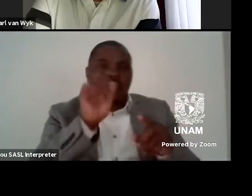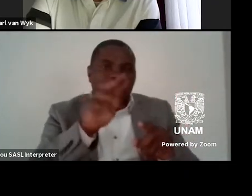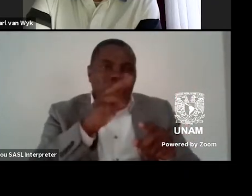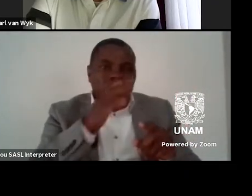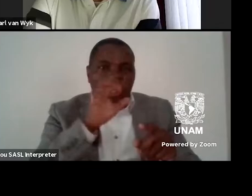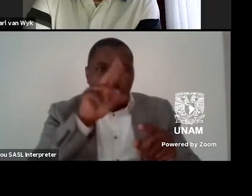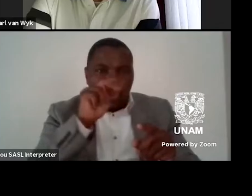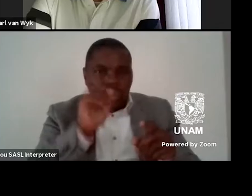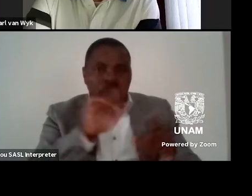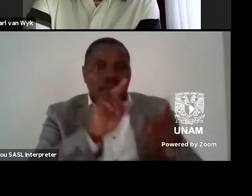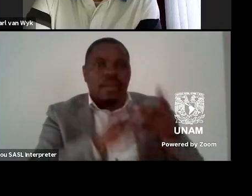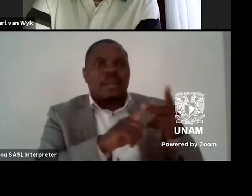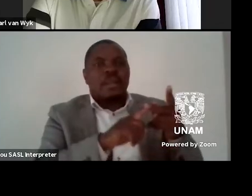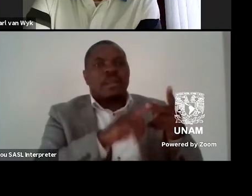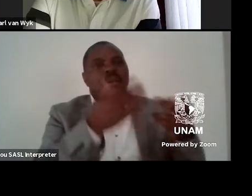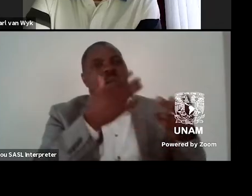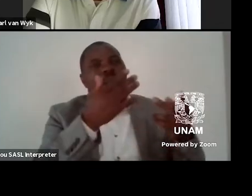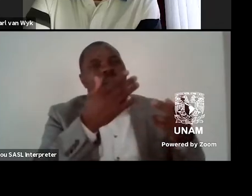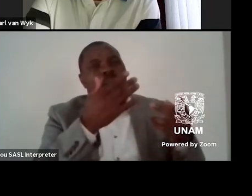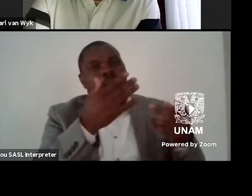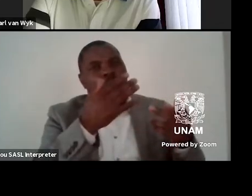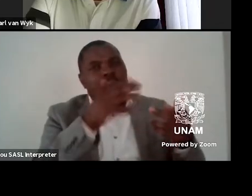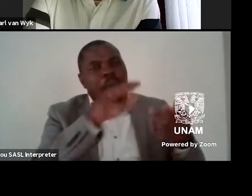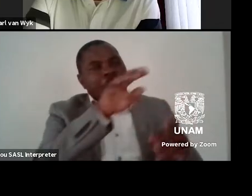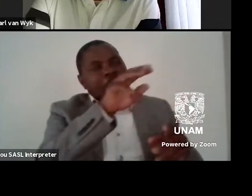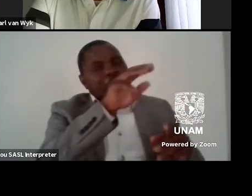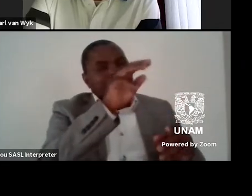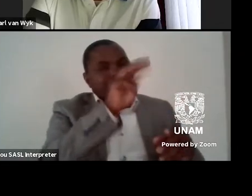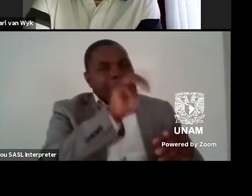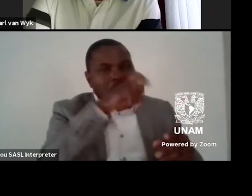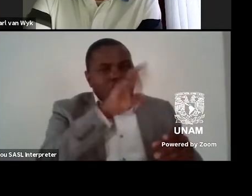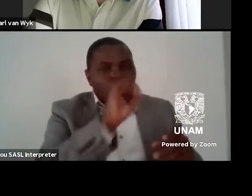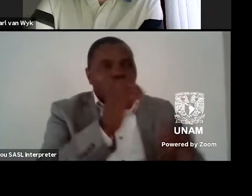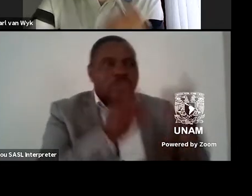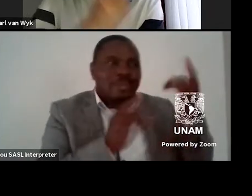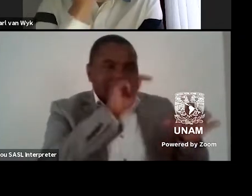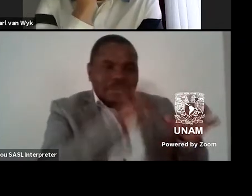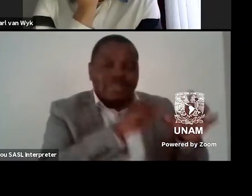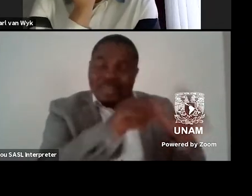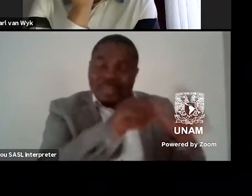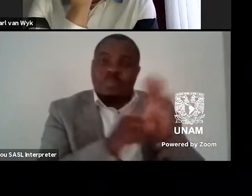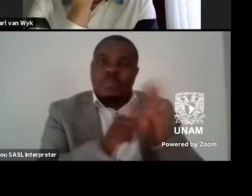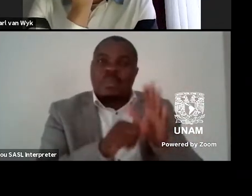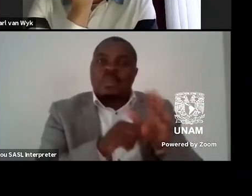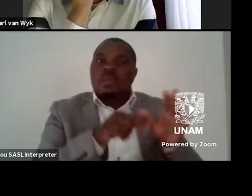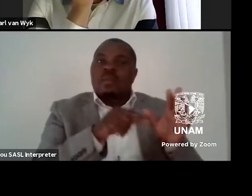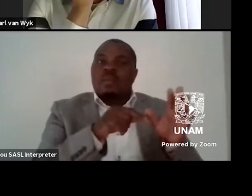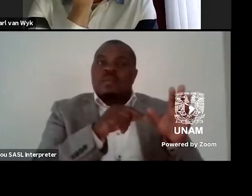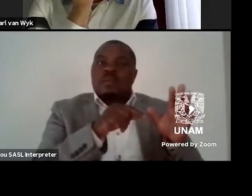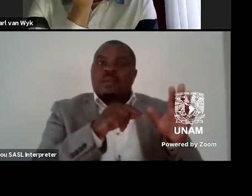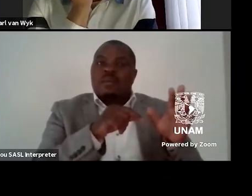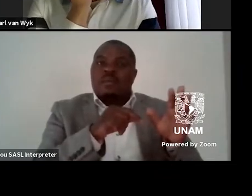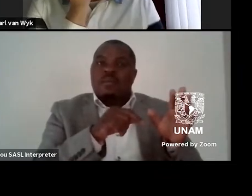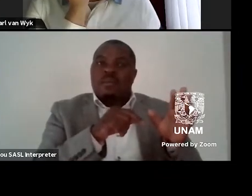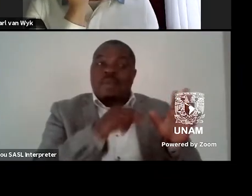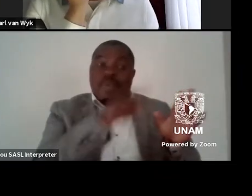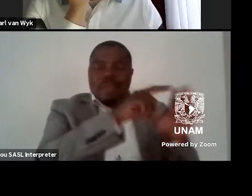I mean this kind of author has a very great scope a greater scope